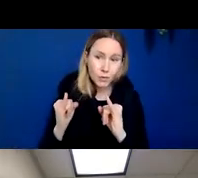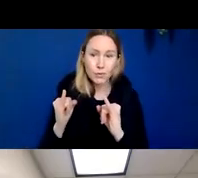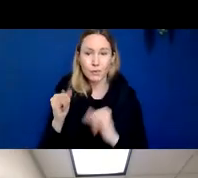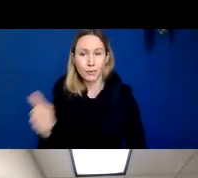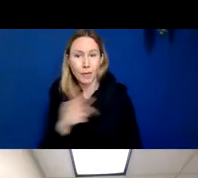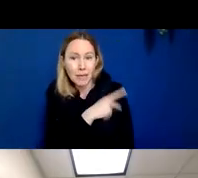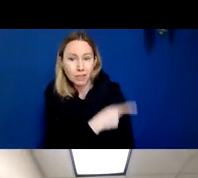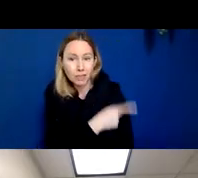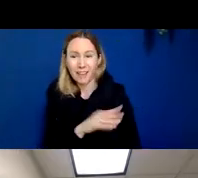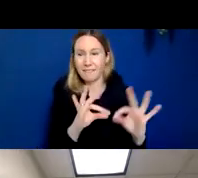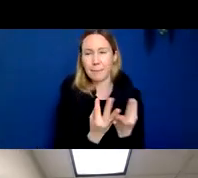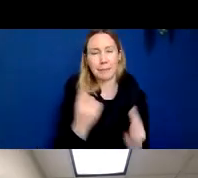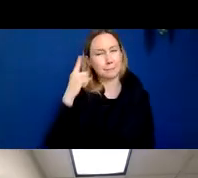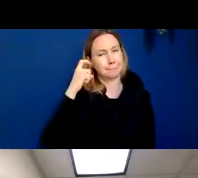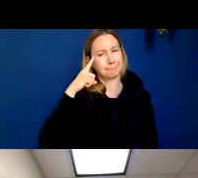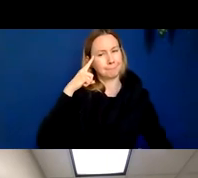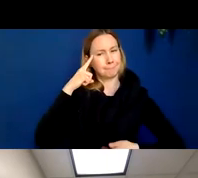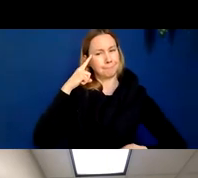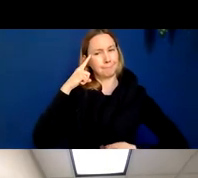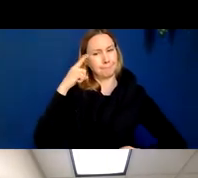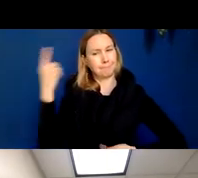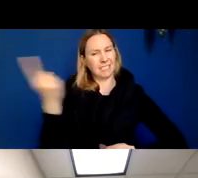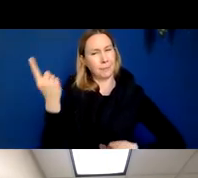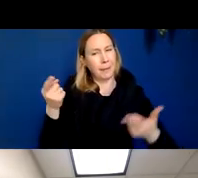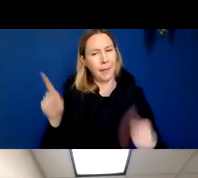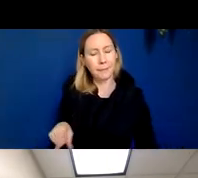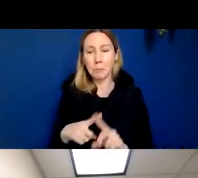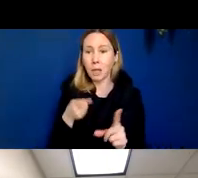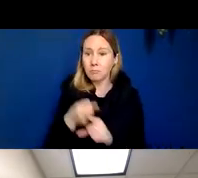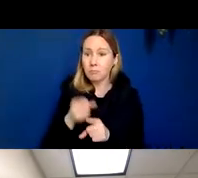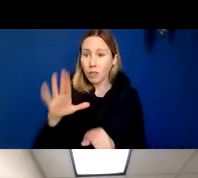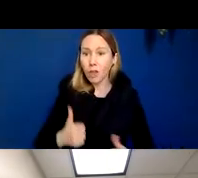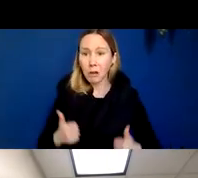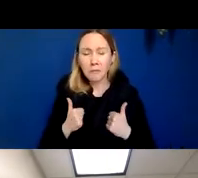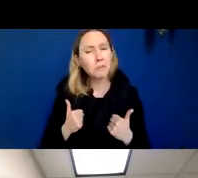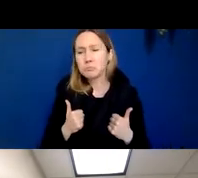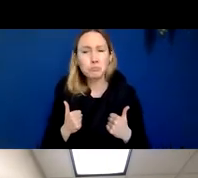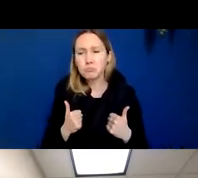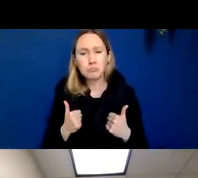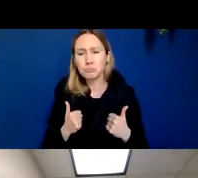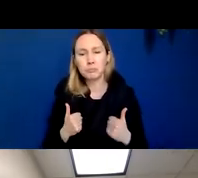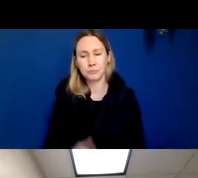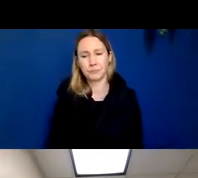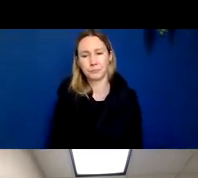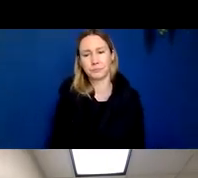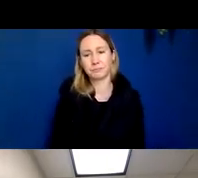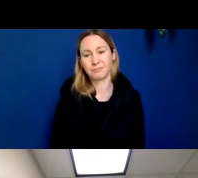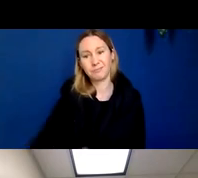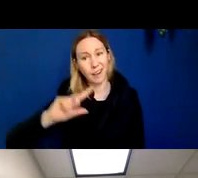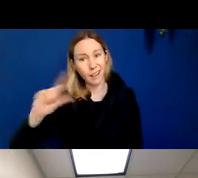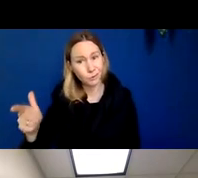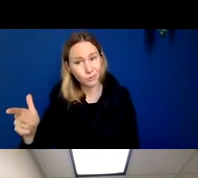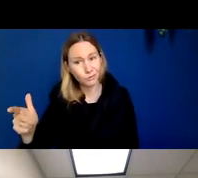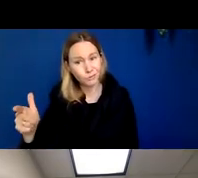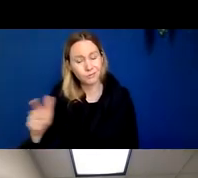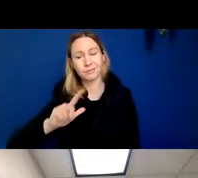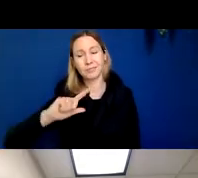there's certainly something going on, but it's not impacting day-to-day life in a significant way. It's not until later in